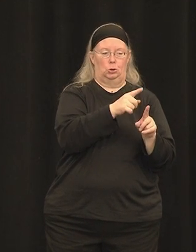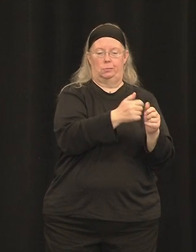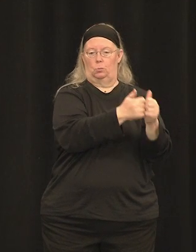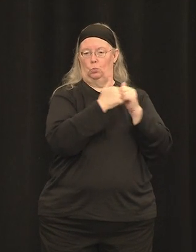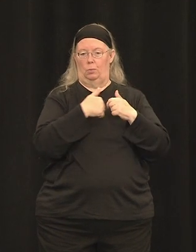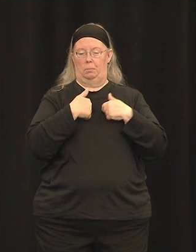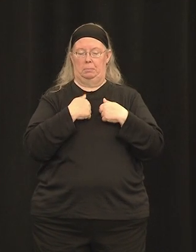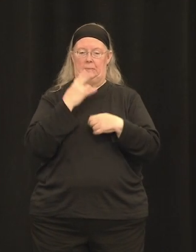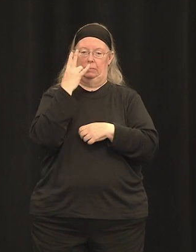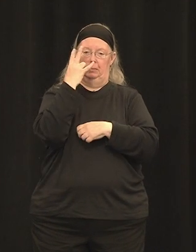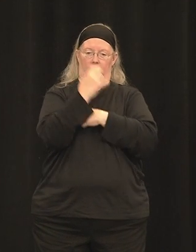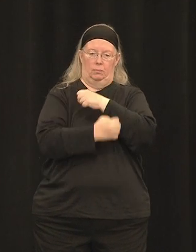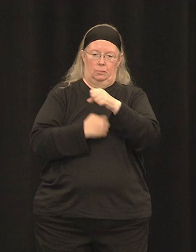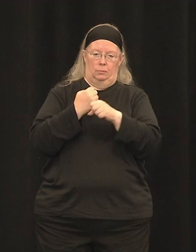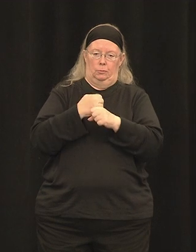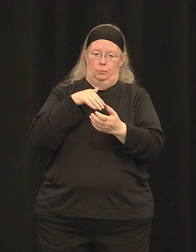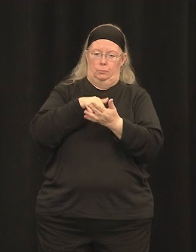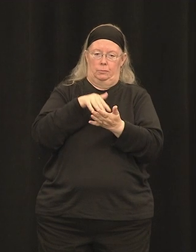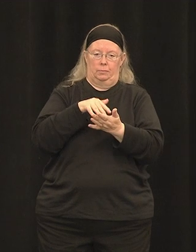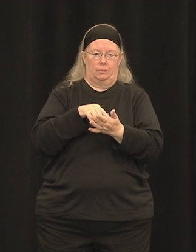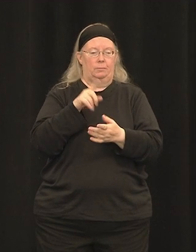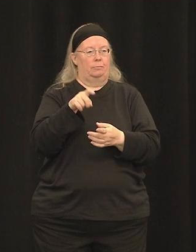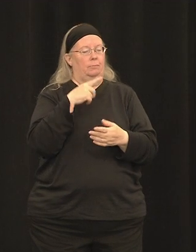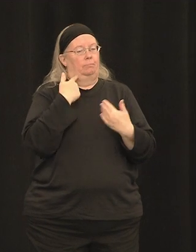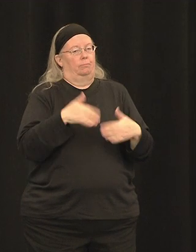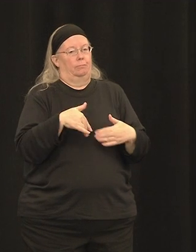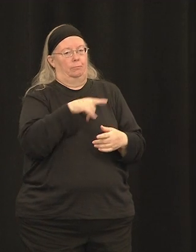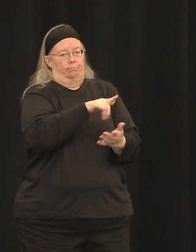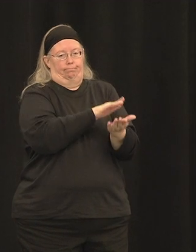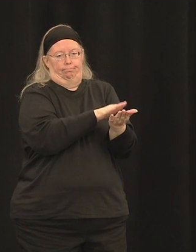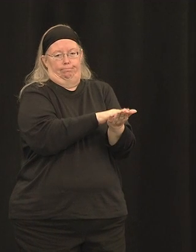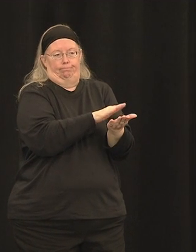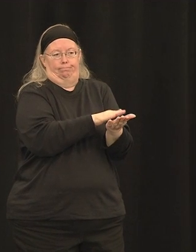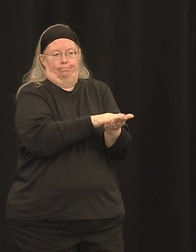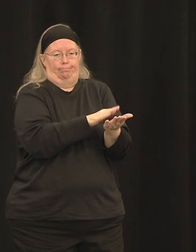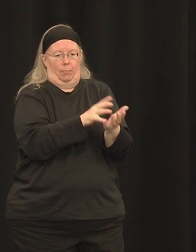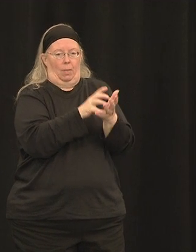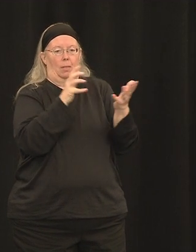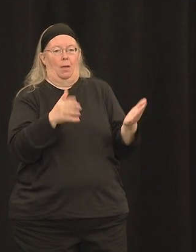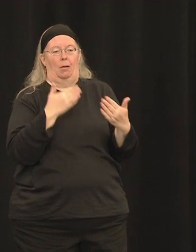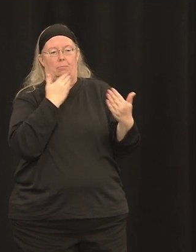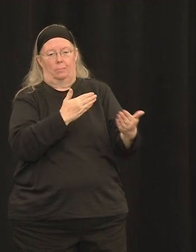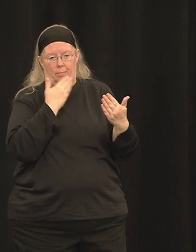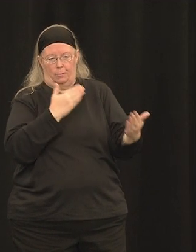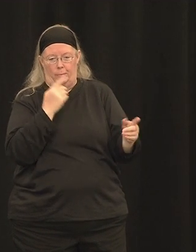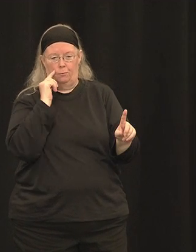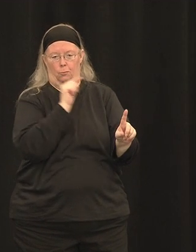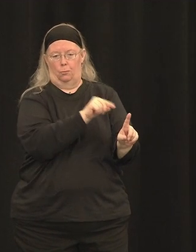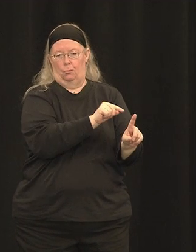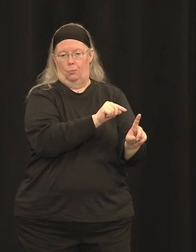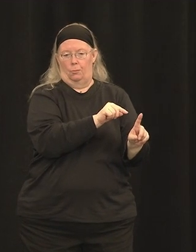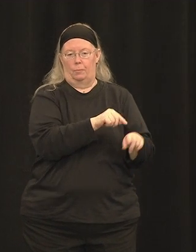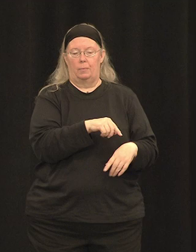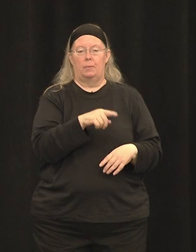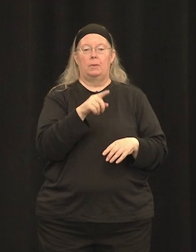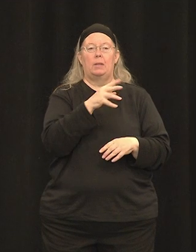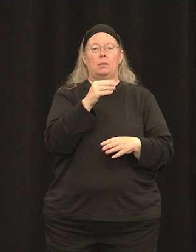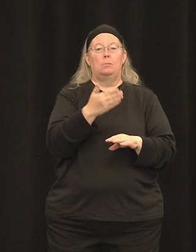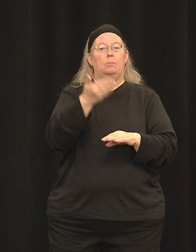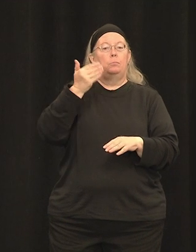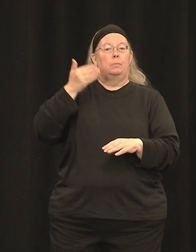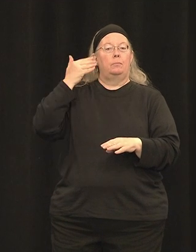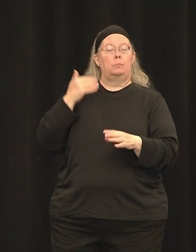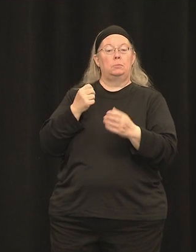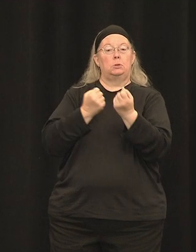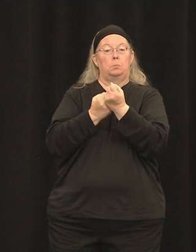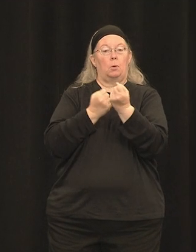you. So thank her when you see her in the hallway and also the past sponsors of this project, including the Foundation Fighting